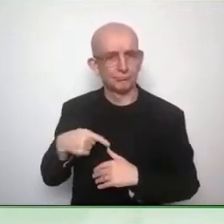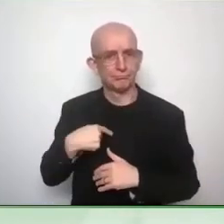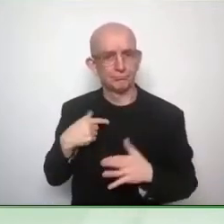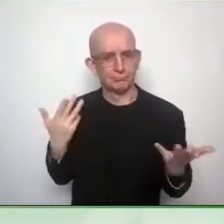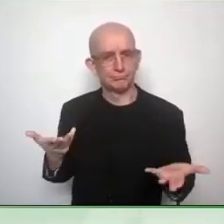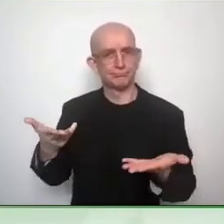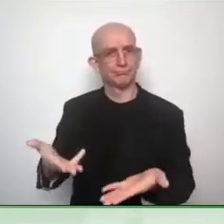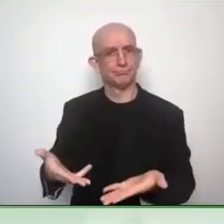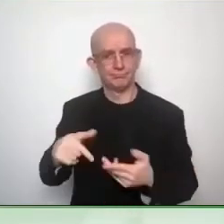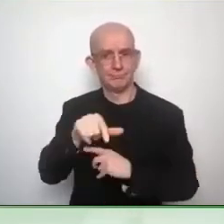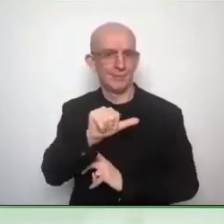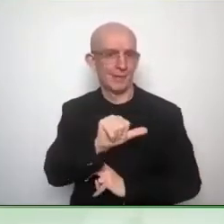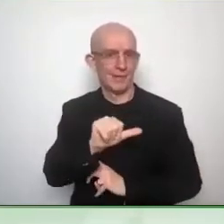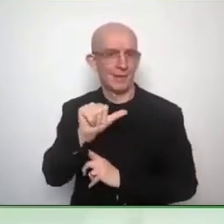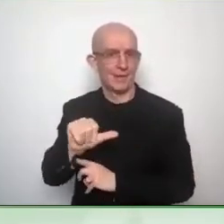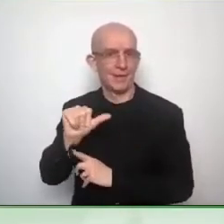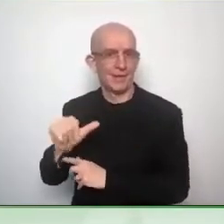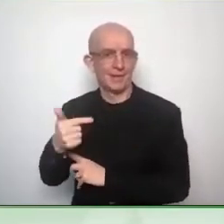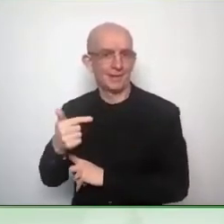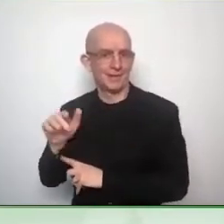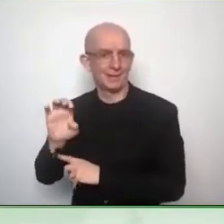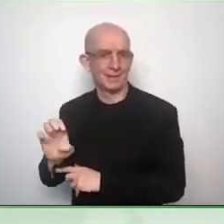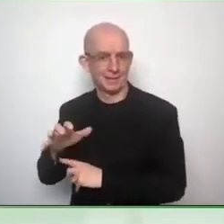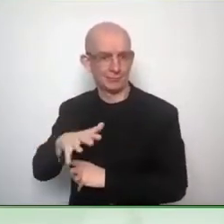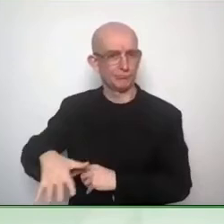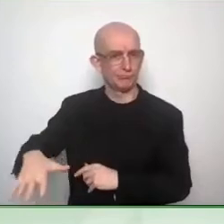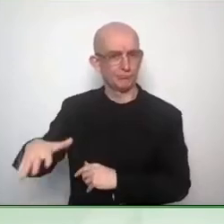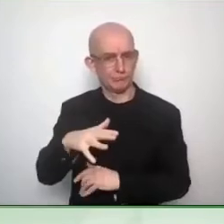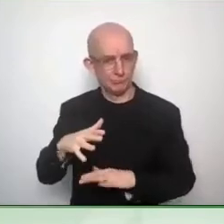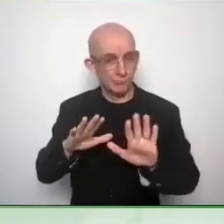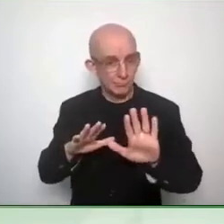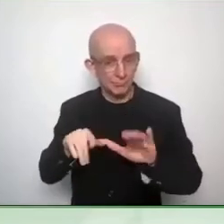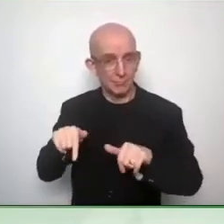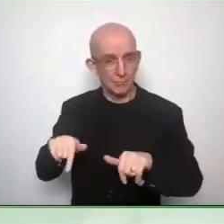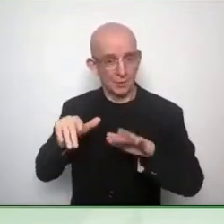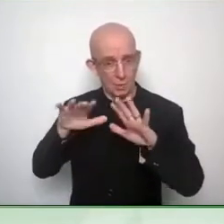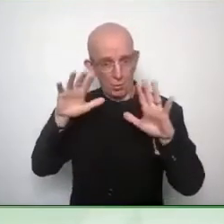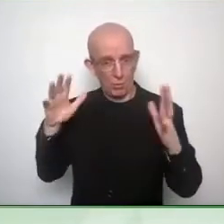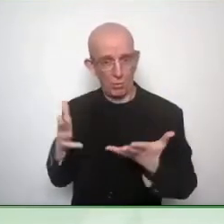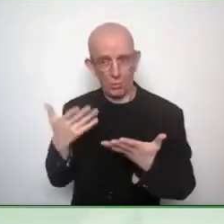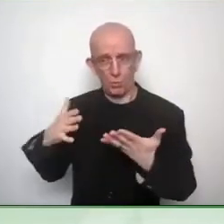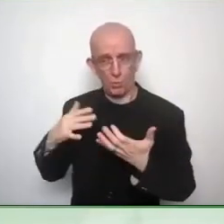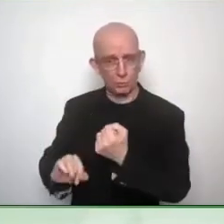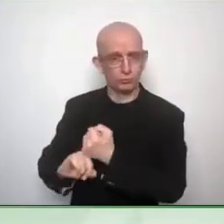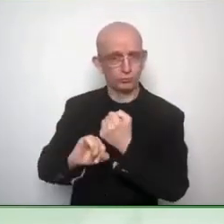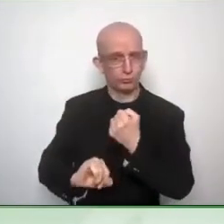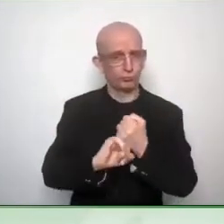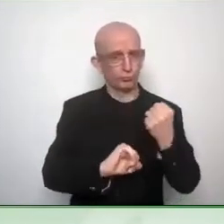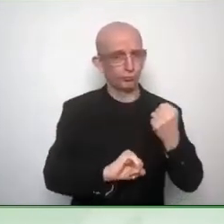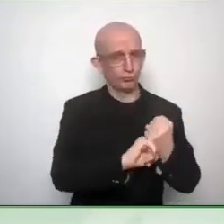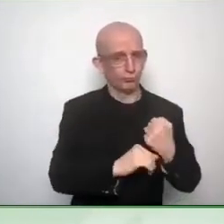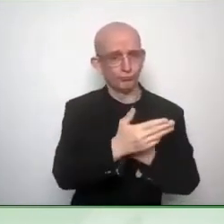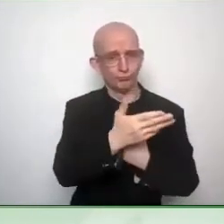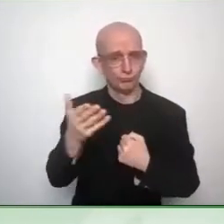Association, which we will talk about in the next session.